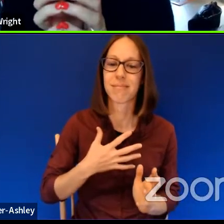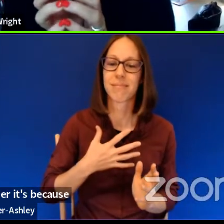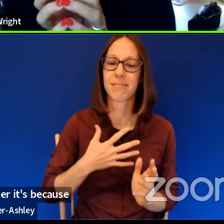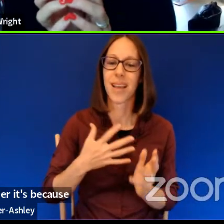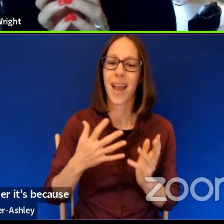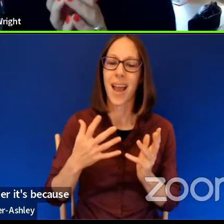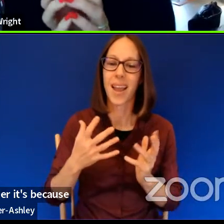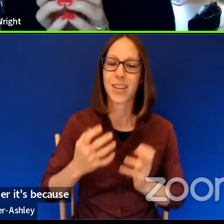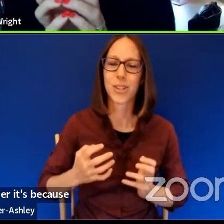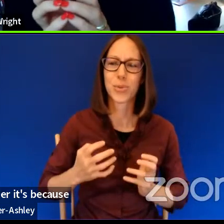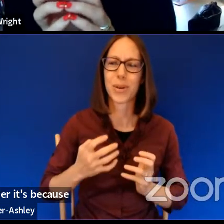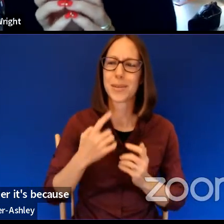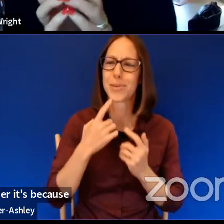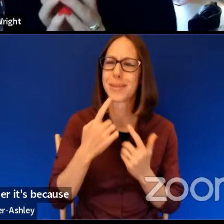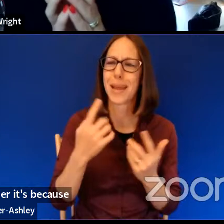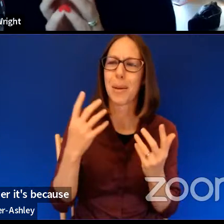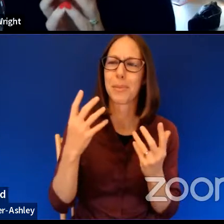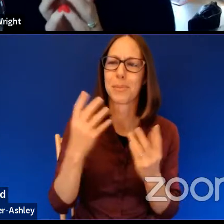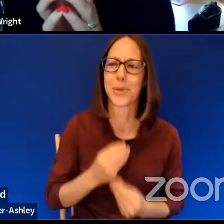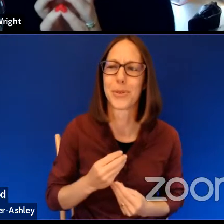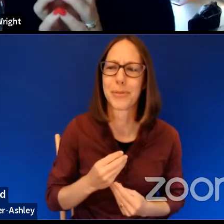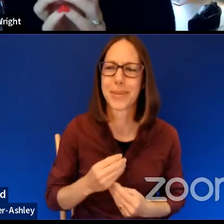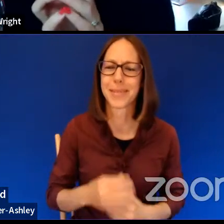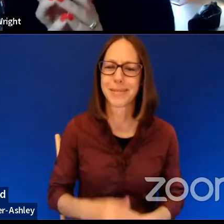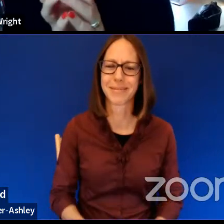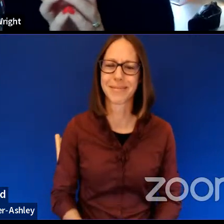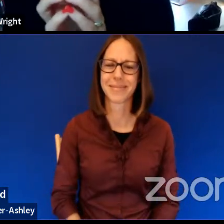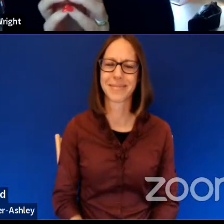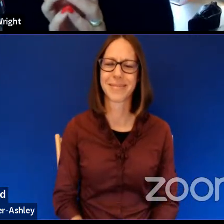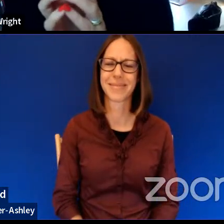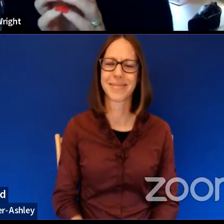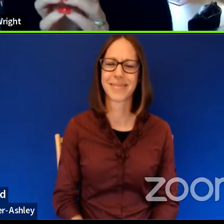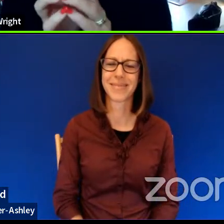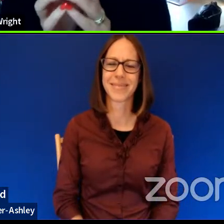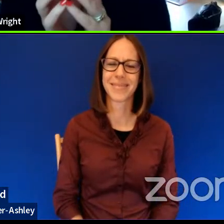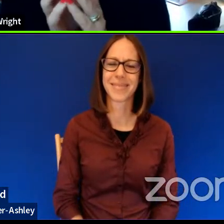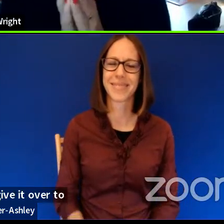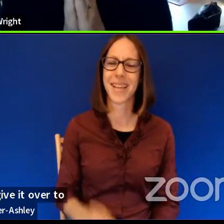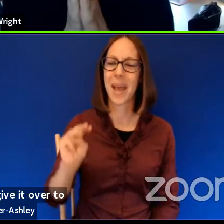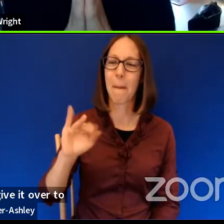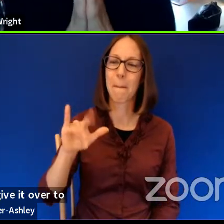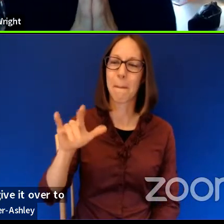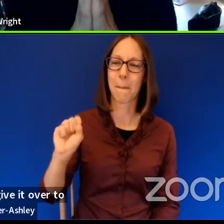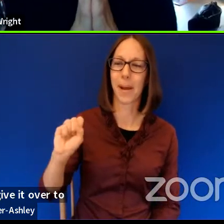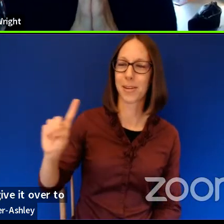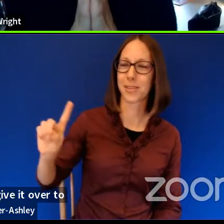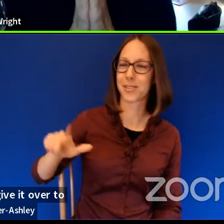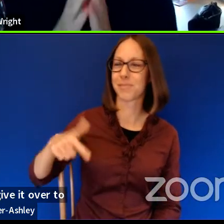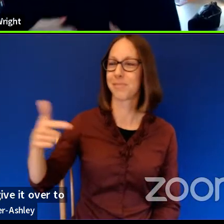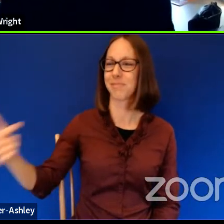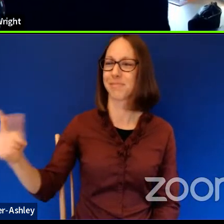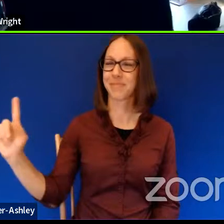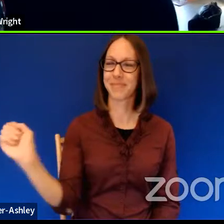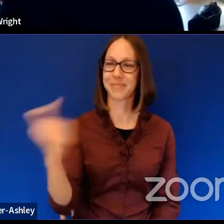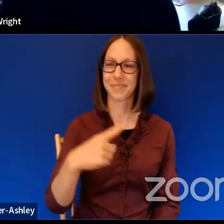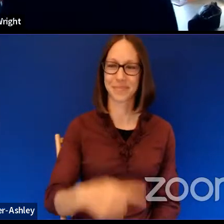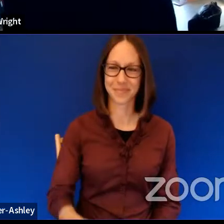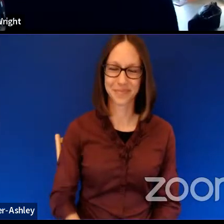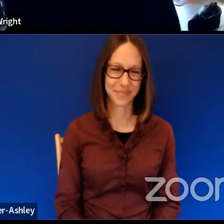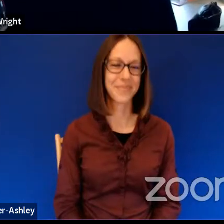want it to sound beautiful. I'm going to give it over to Miles. He gets the first question. Oh, I get the first one. Okay.